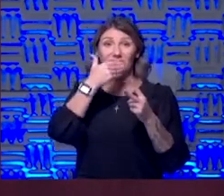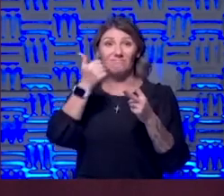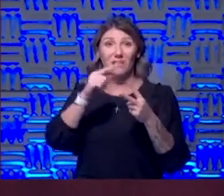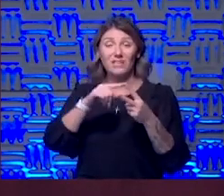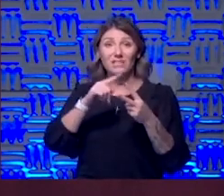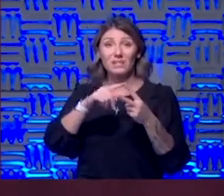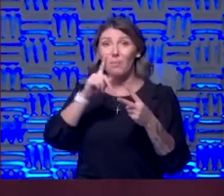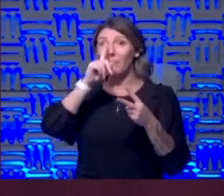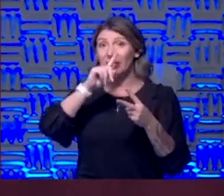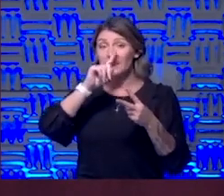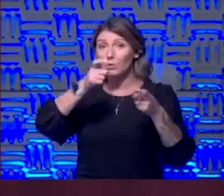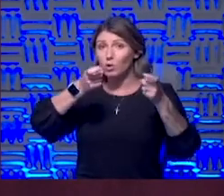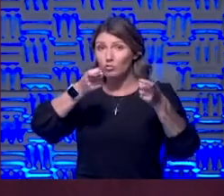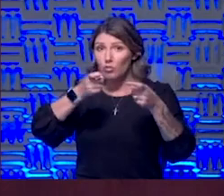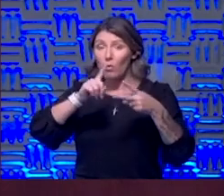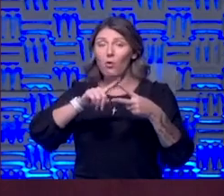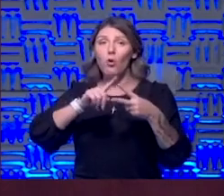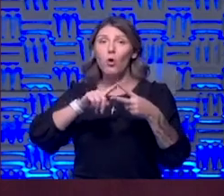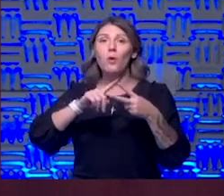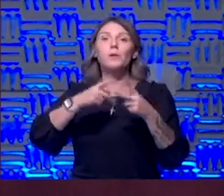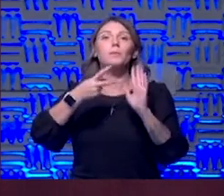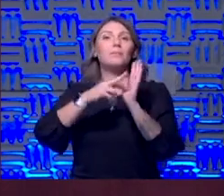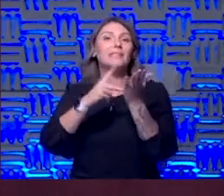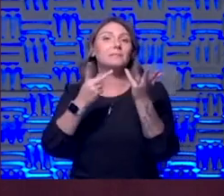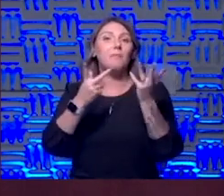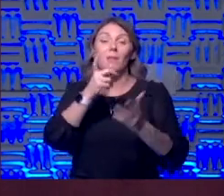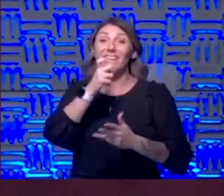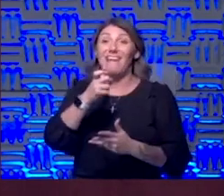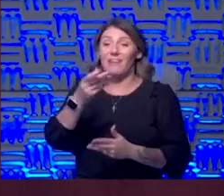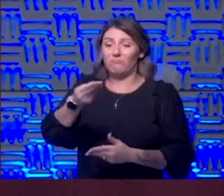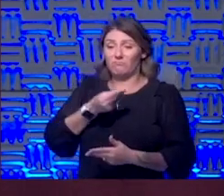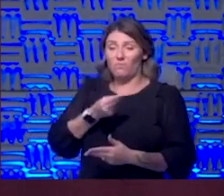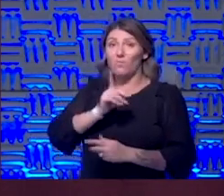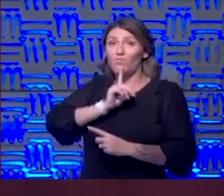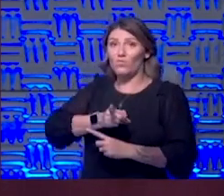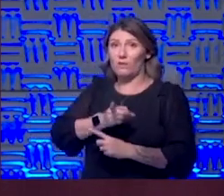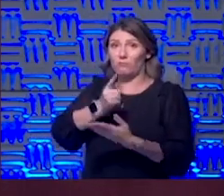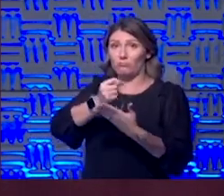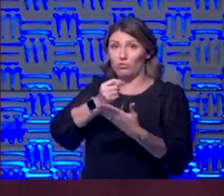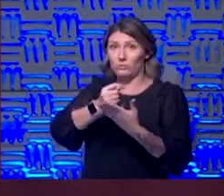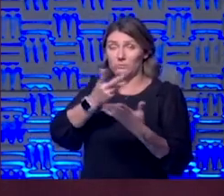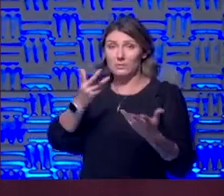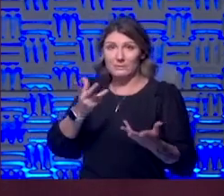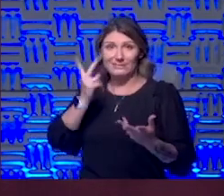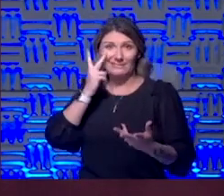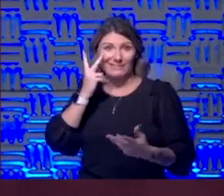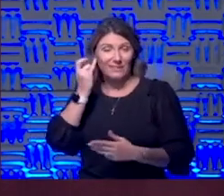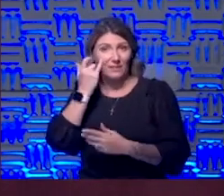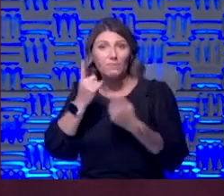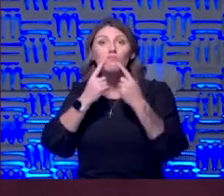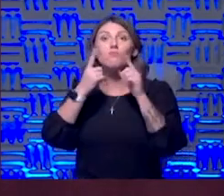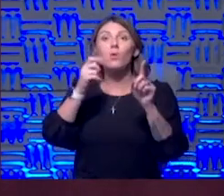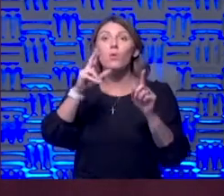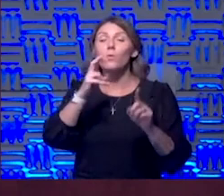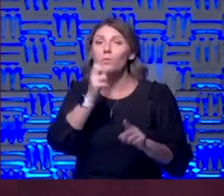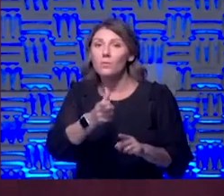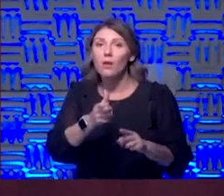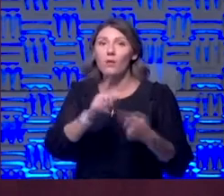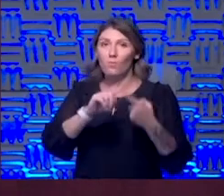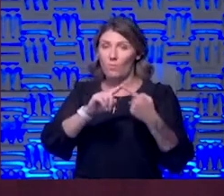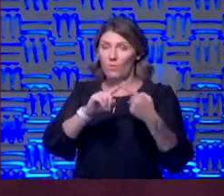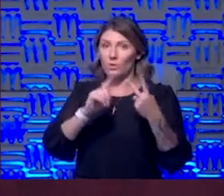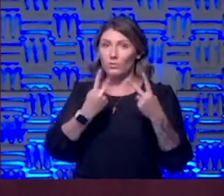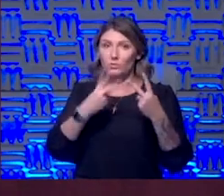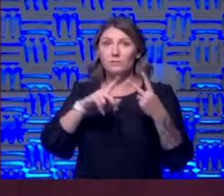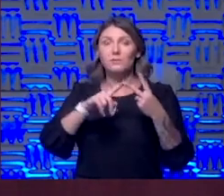actually placebo controlled meaning you may not get the real treatment to find out whether it actually works that's one thing